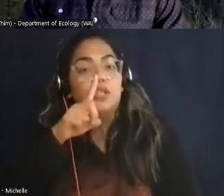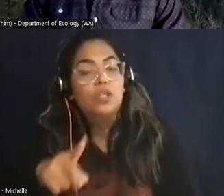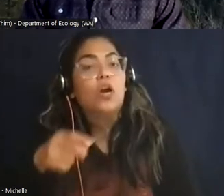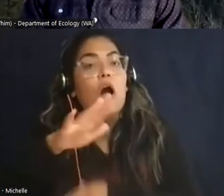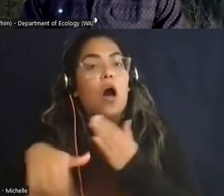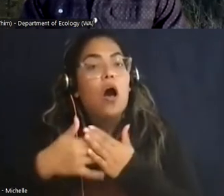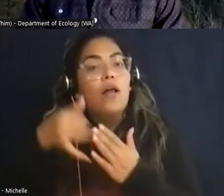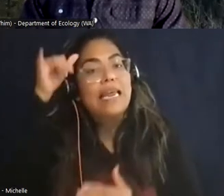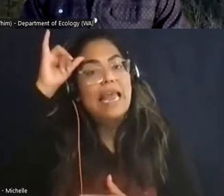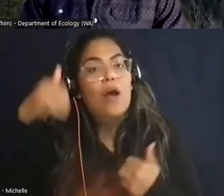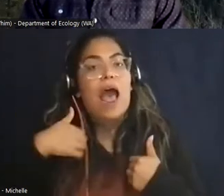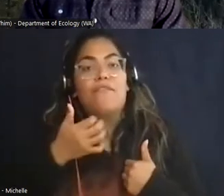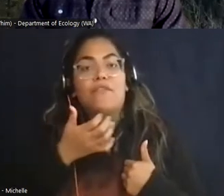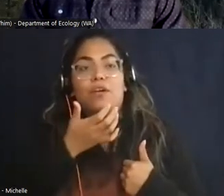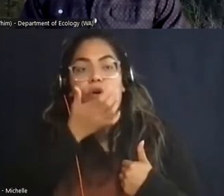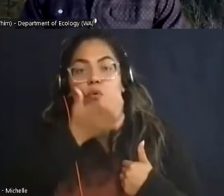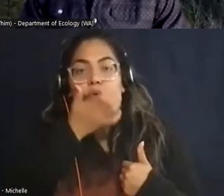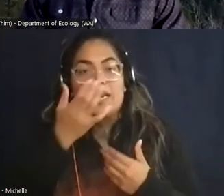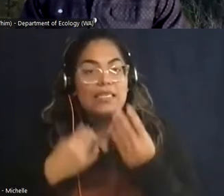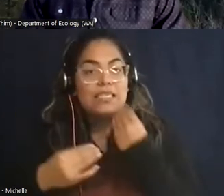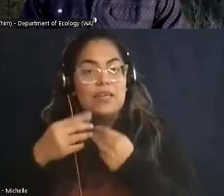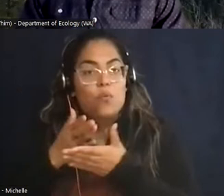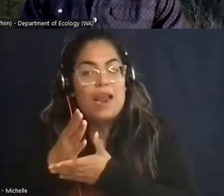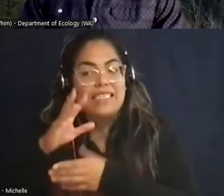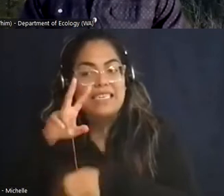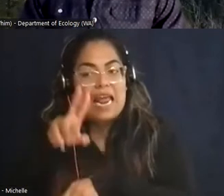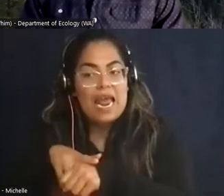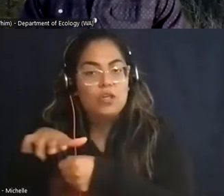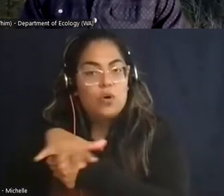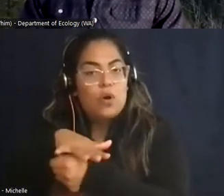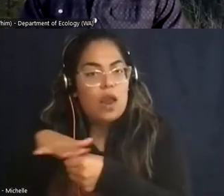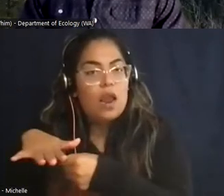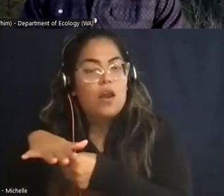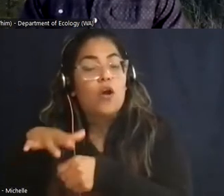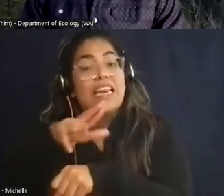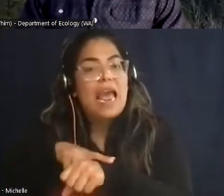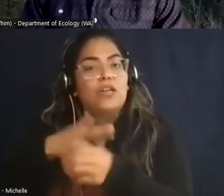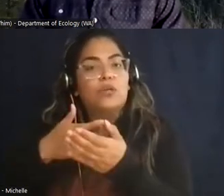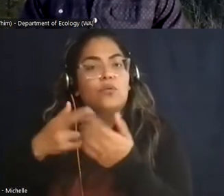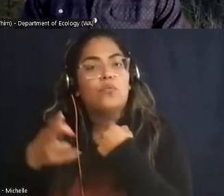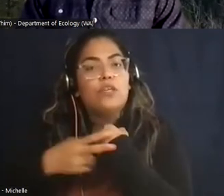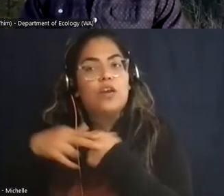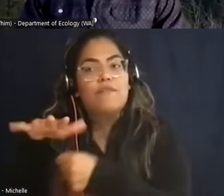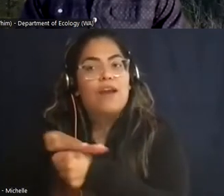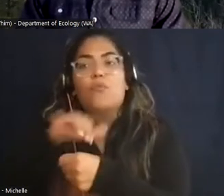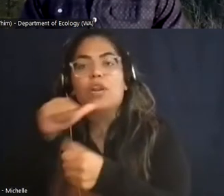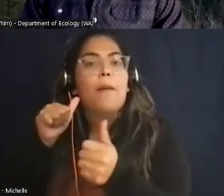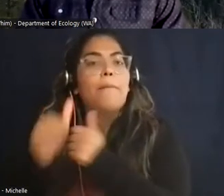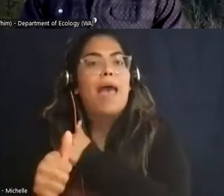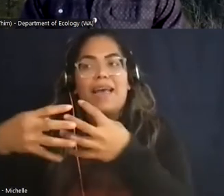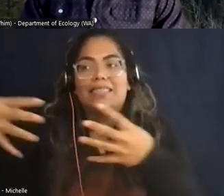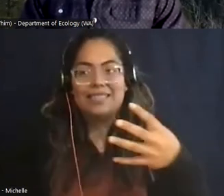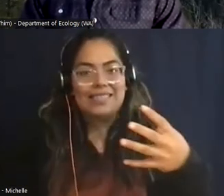grazing rights in the the natural reserve um wouldn't go past these borders or these boundaries but also wouldn't